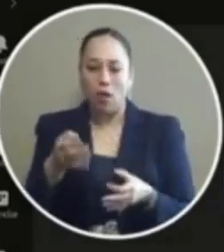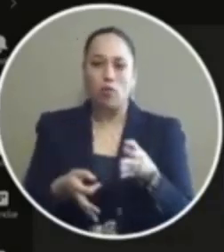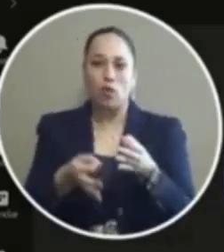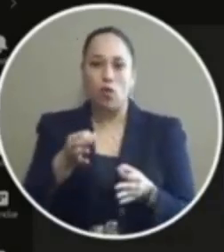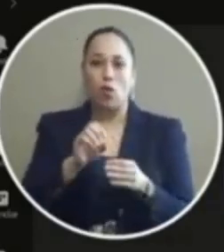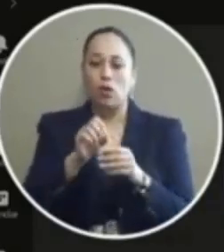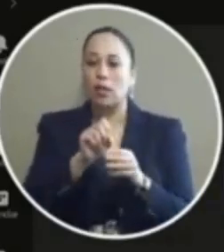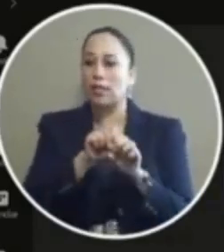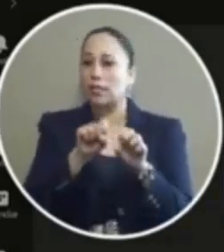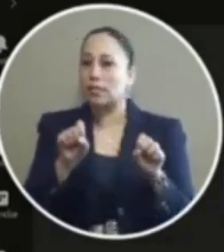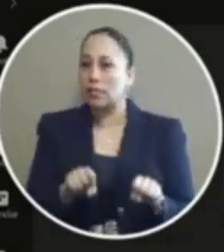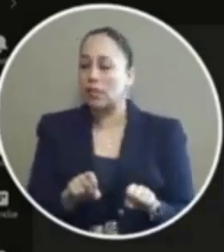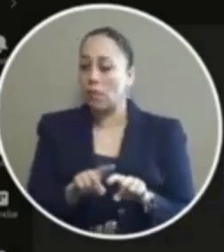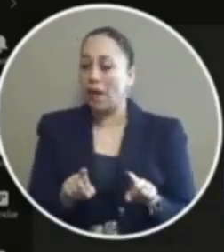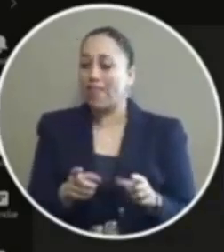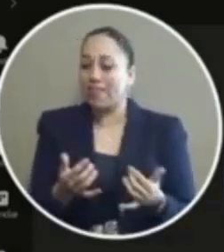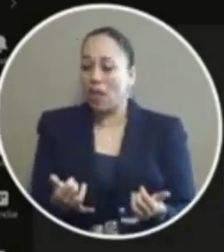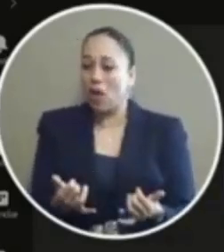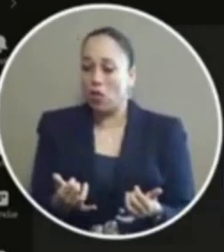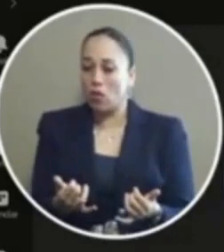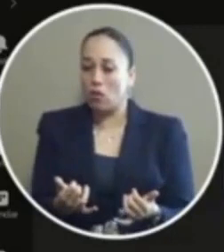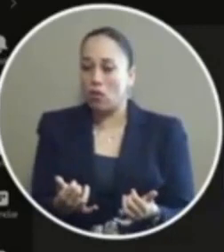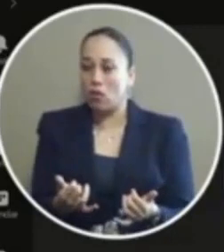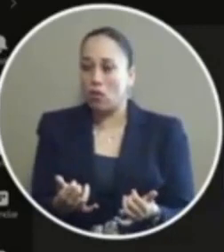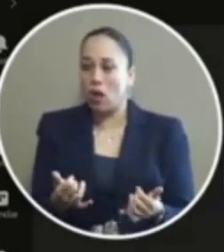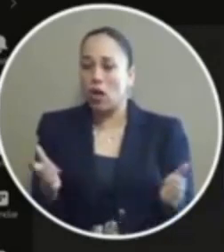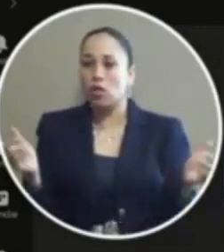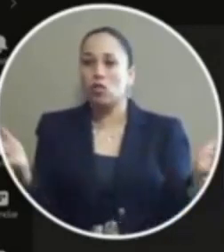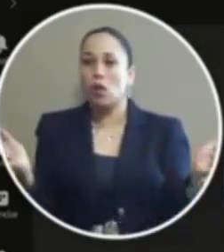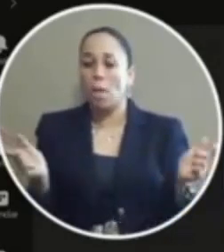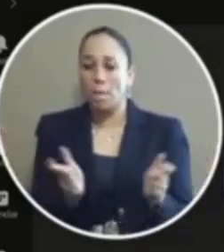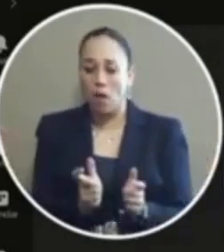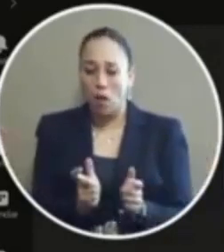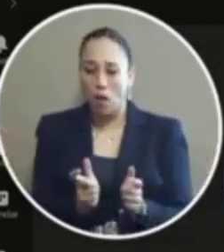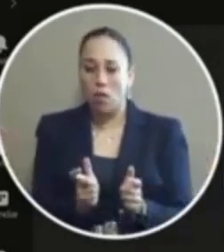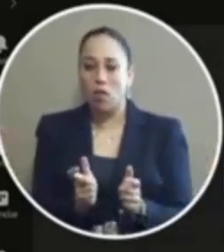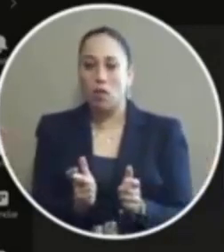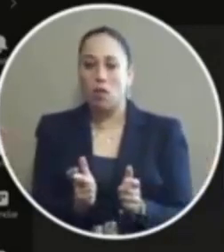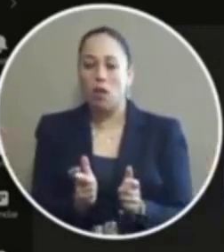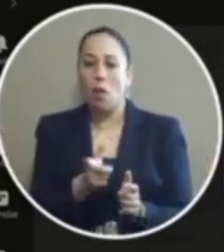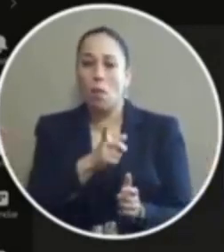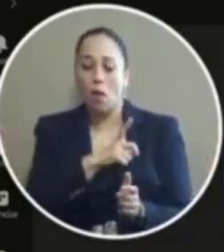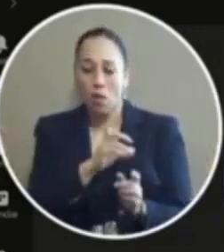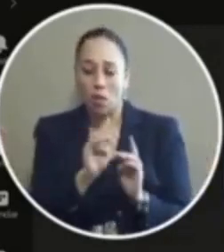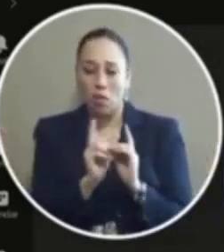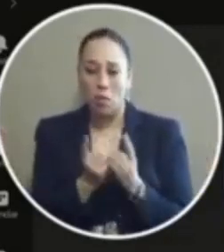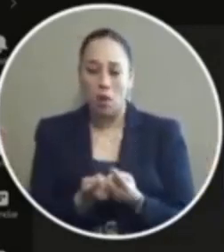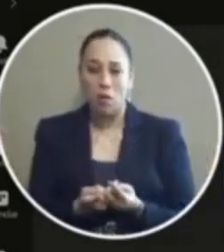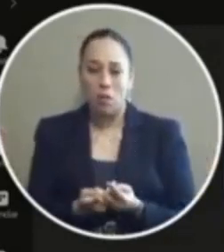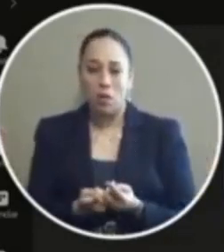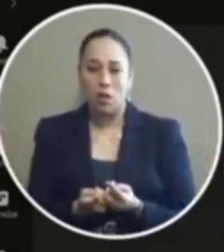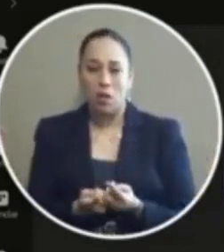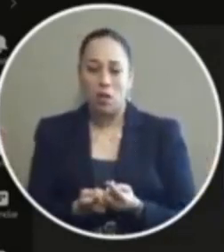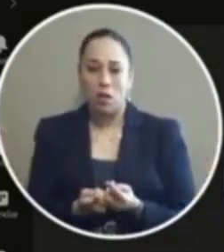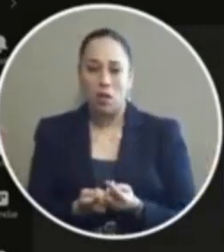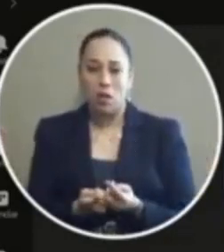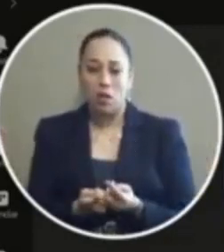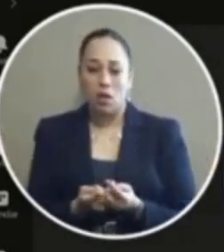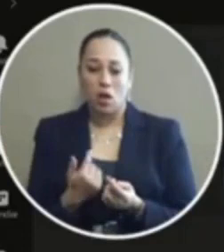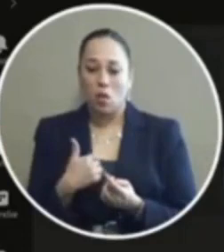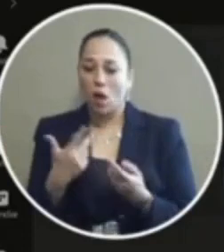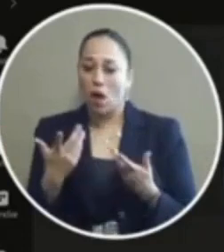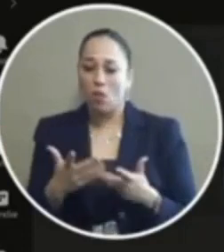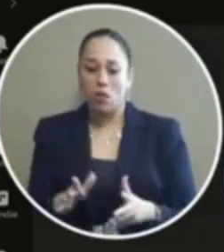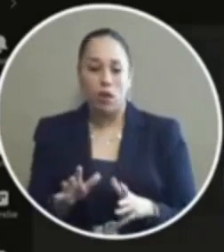but at the moments there are smaller you know some of the smaller police departments are already